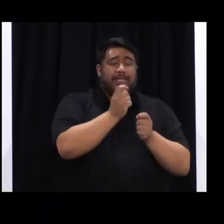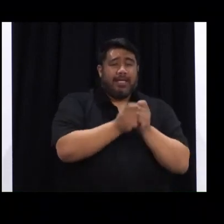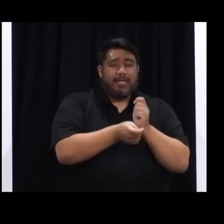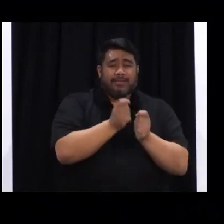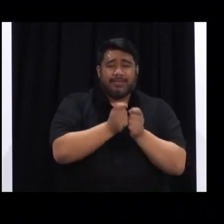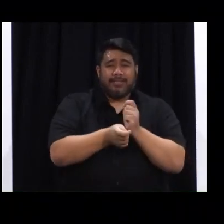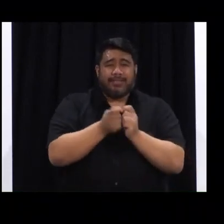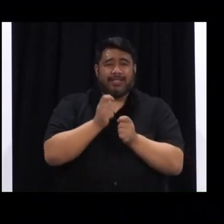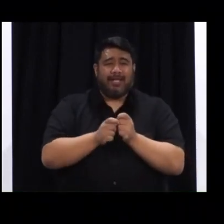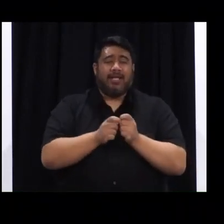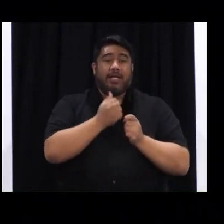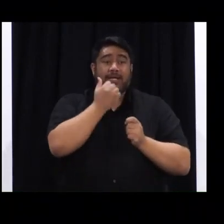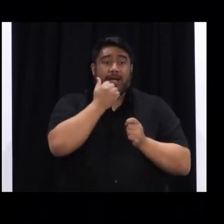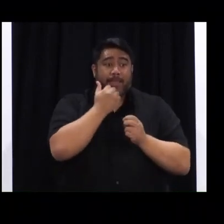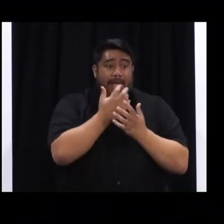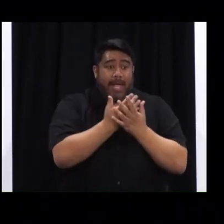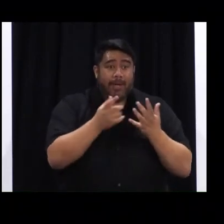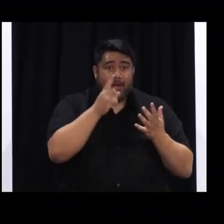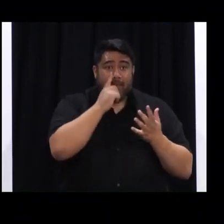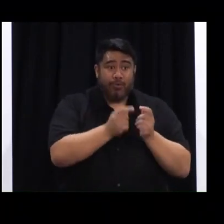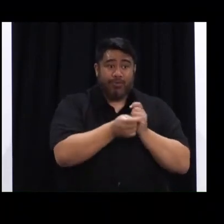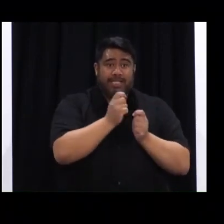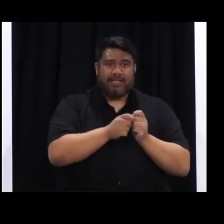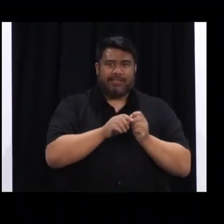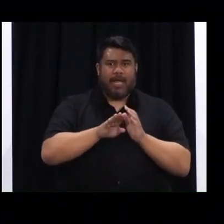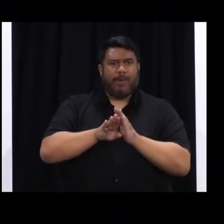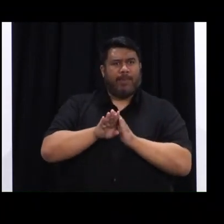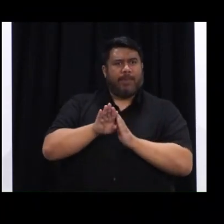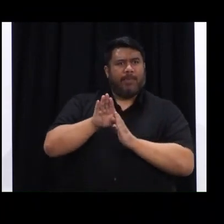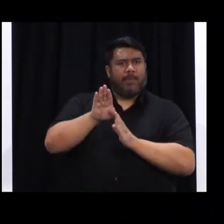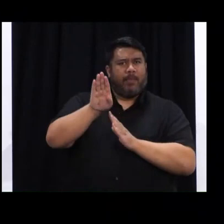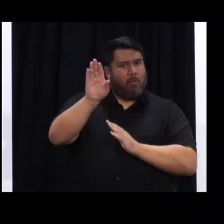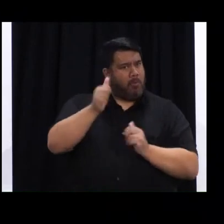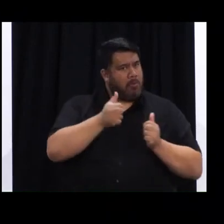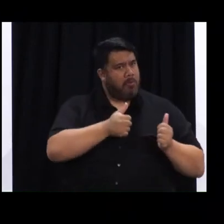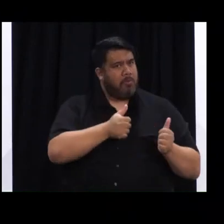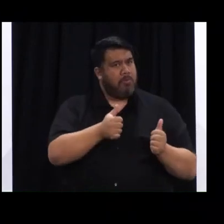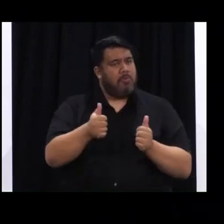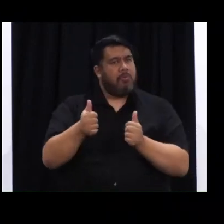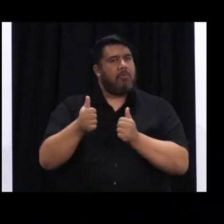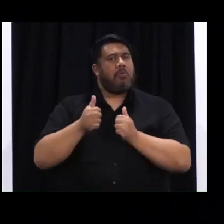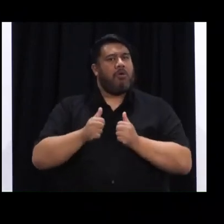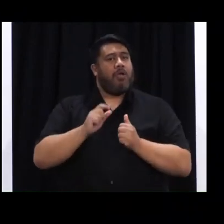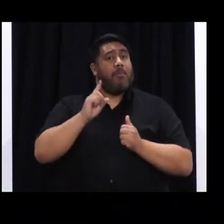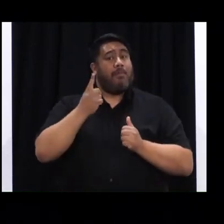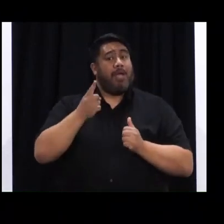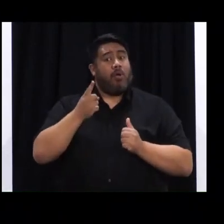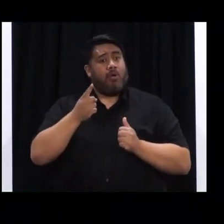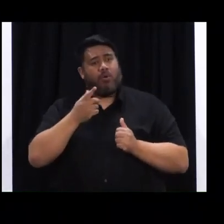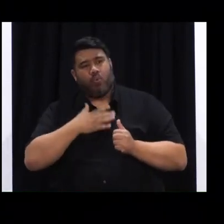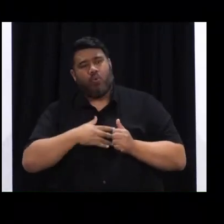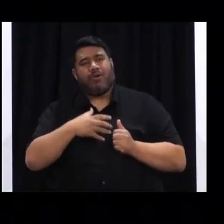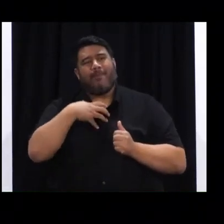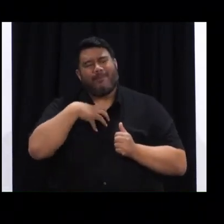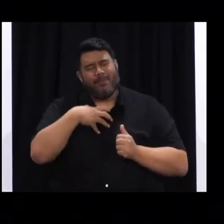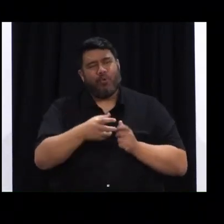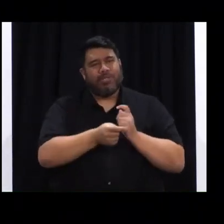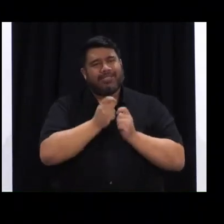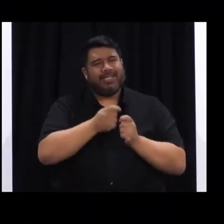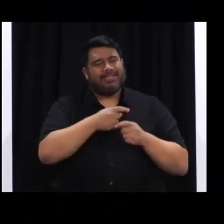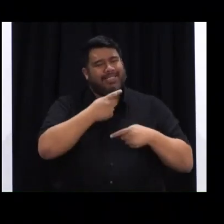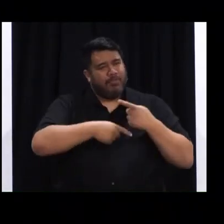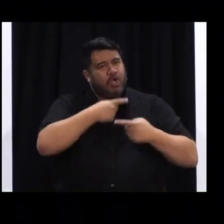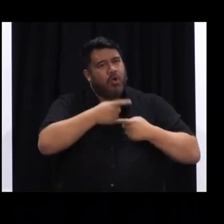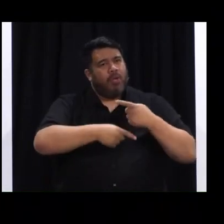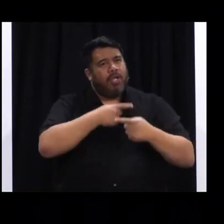which is fantastic. But if we are to have the confidence we need that the Delta outbreak is under control, we need to test, test, test.